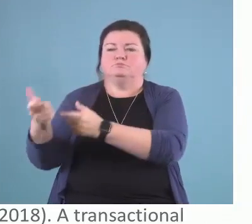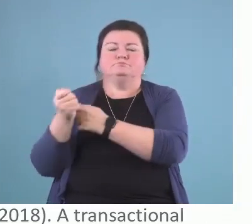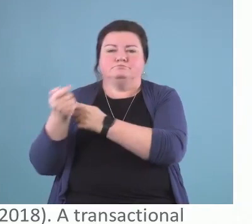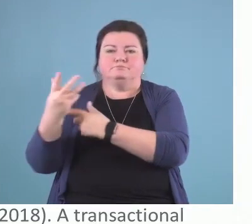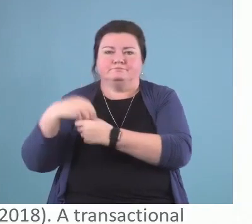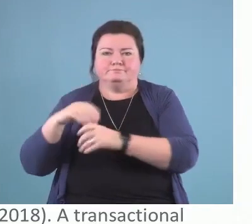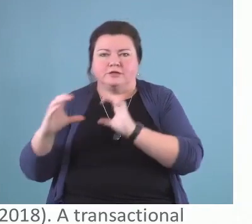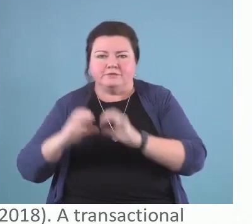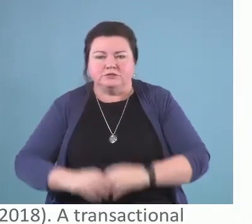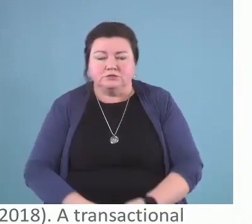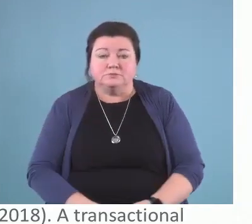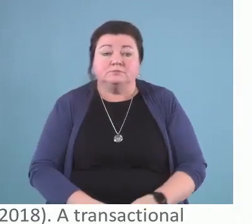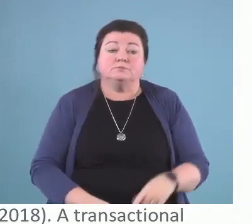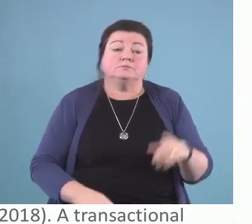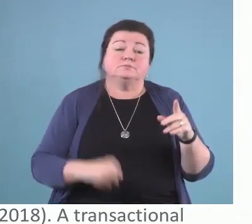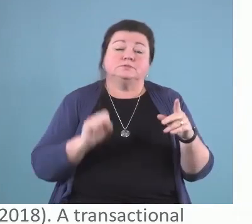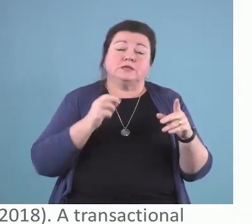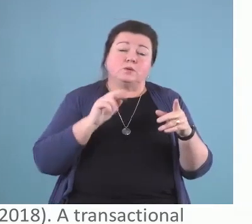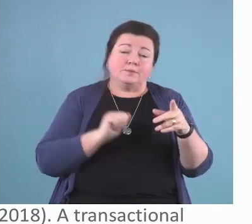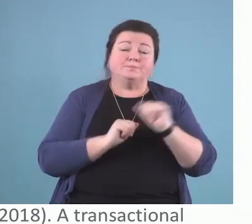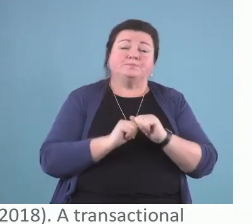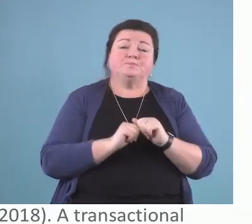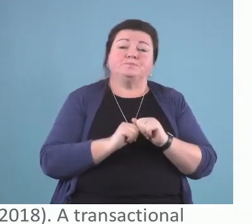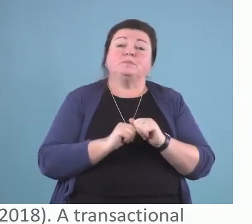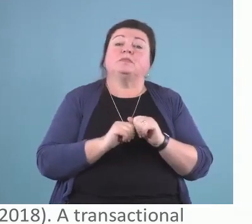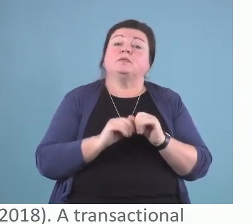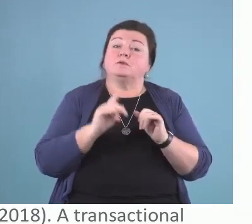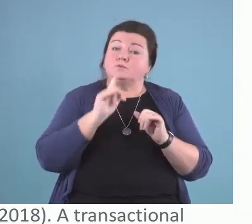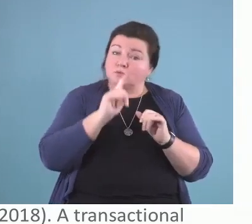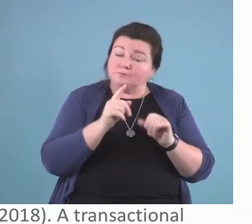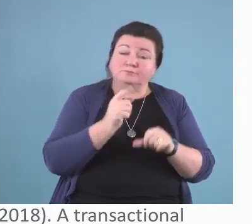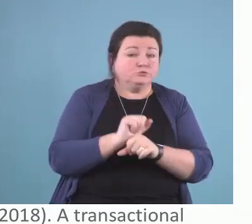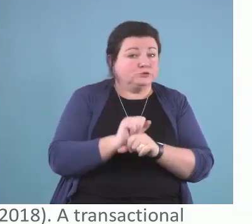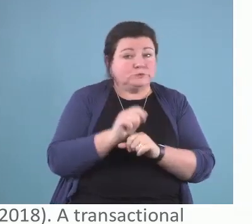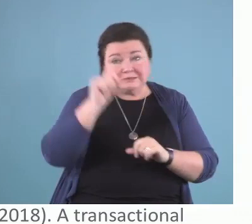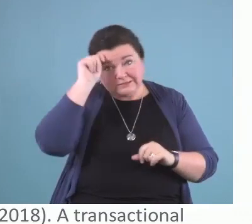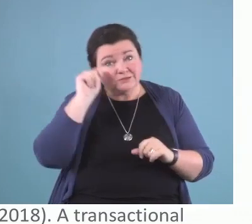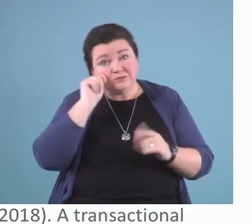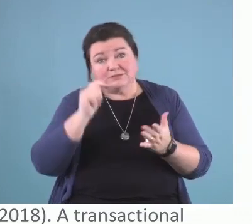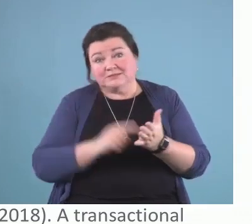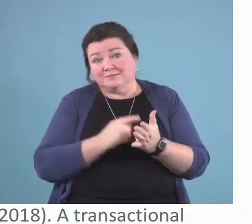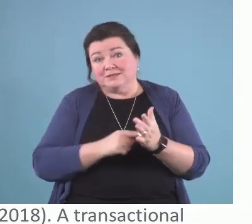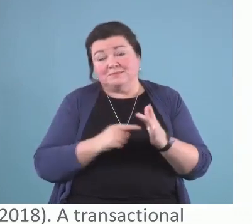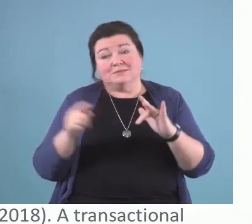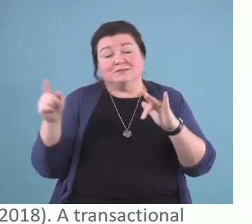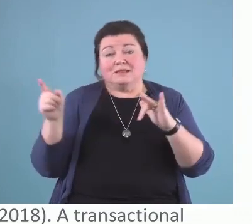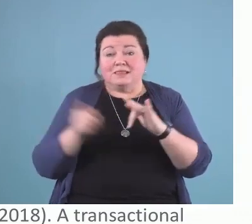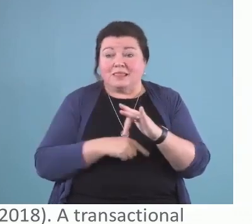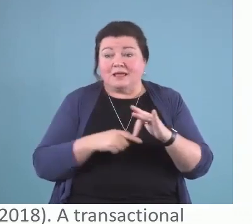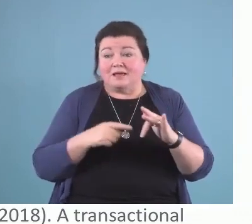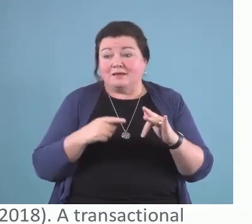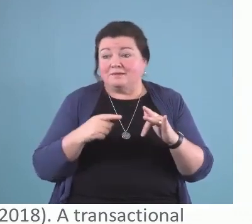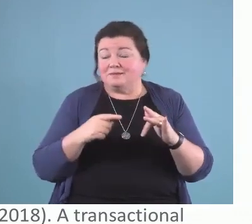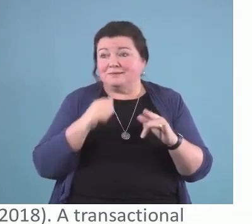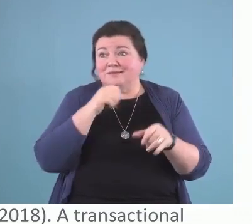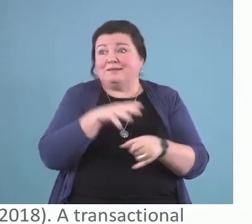That's good to hear, because sometimes when you're working with teenagers, the lack of success often